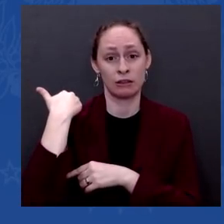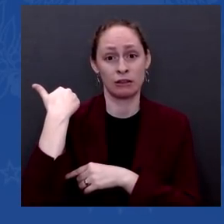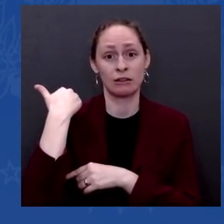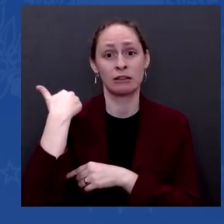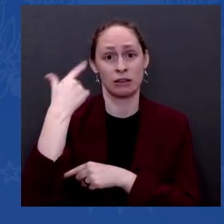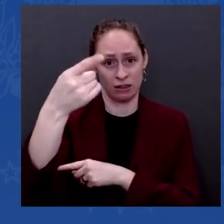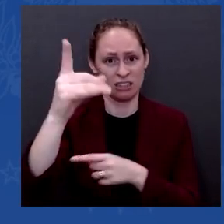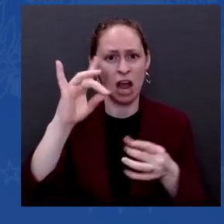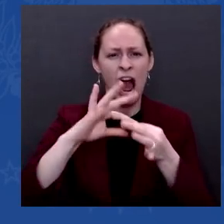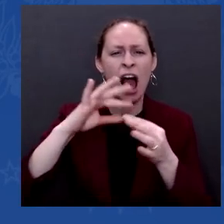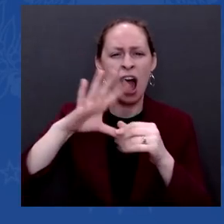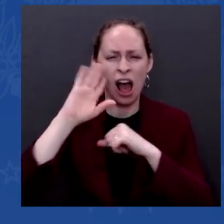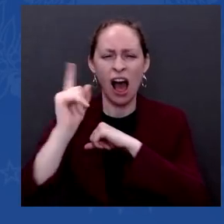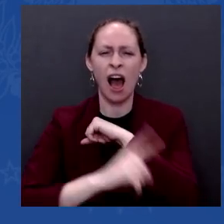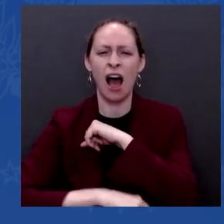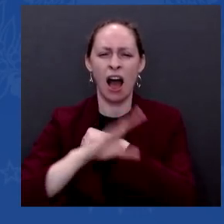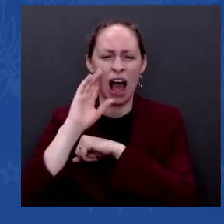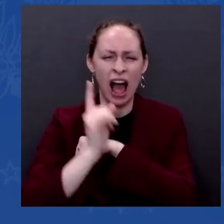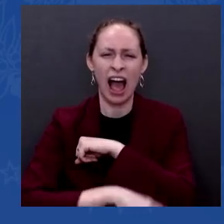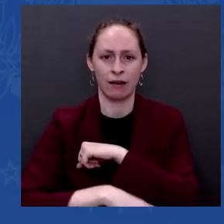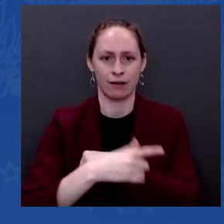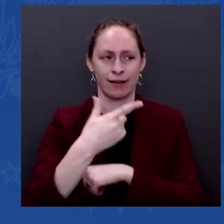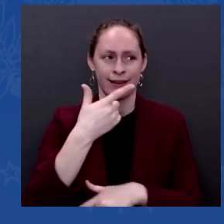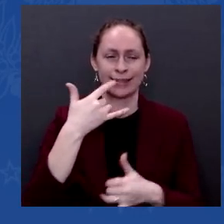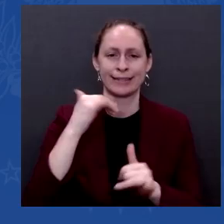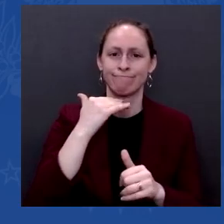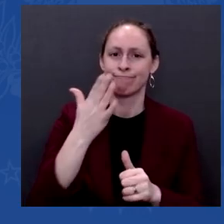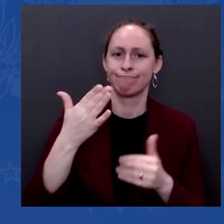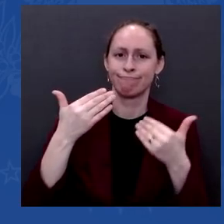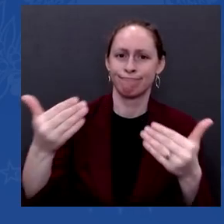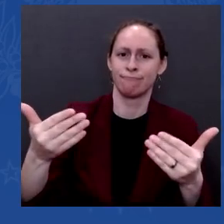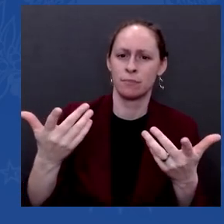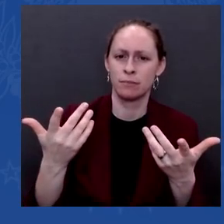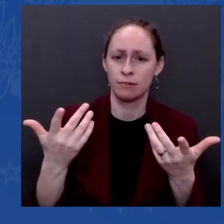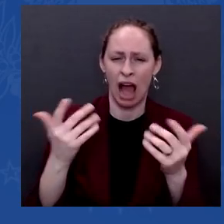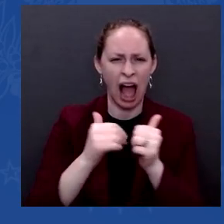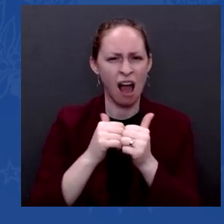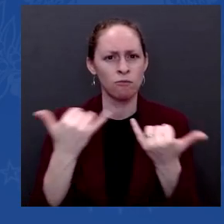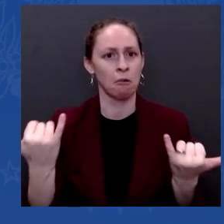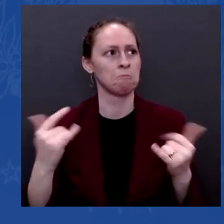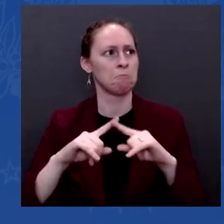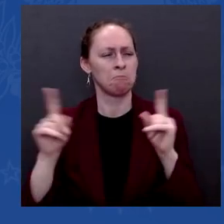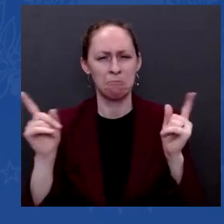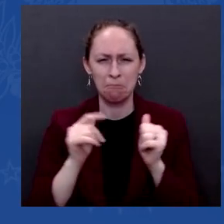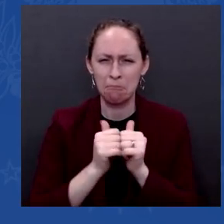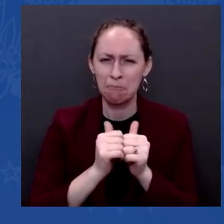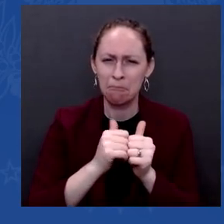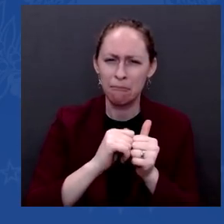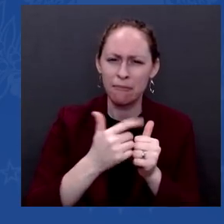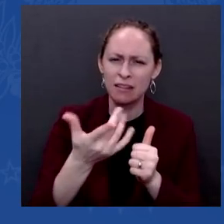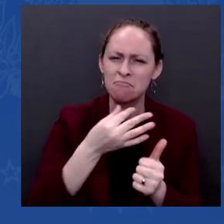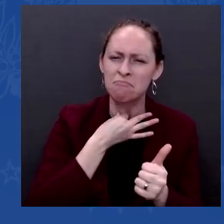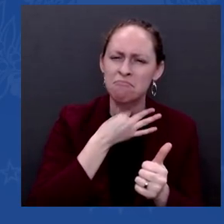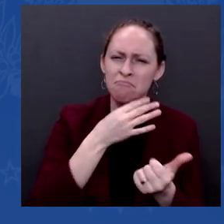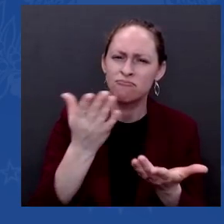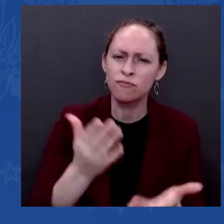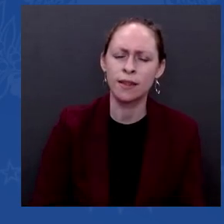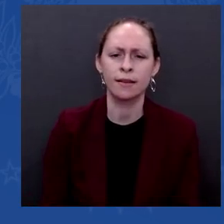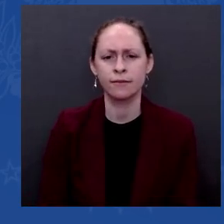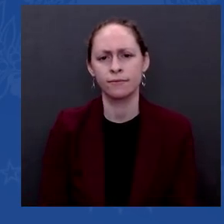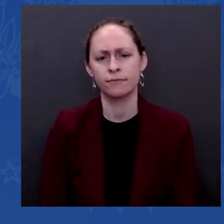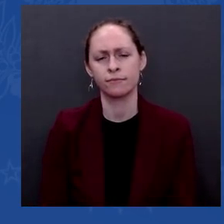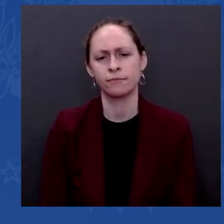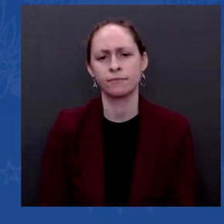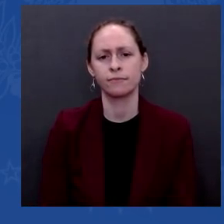I promised will be imposed if he moves, number one. Number two, we're in a situation where, uh, Vladimir